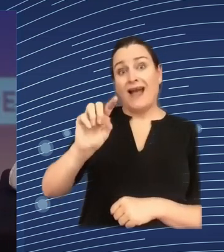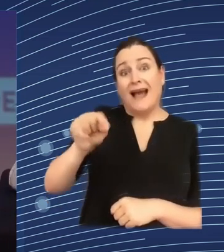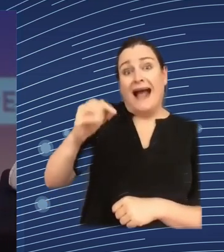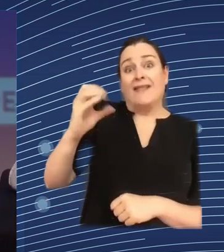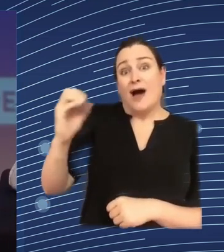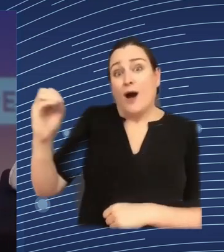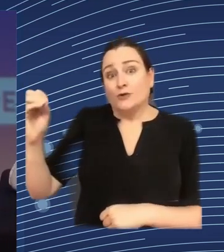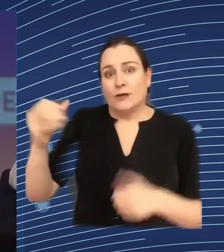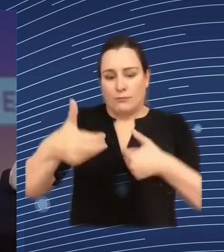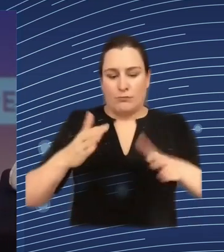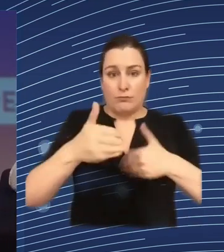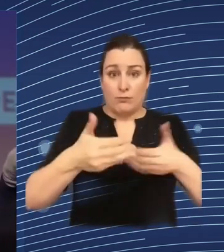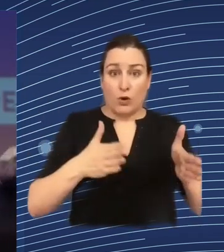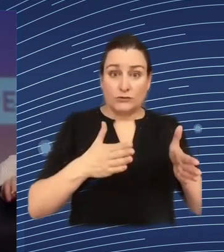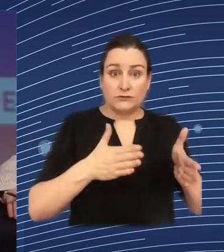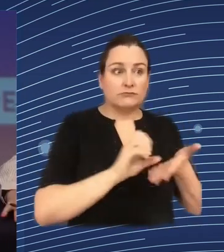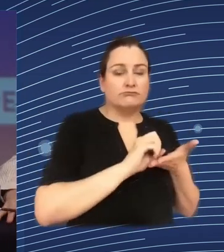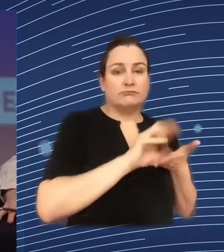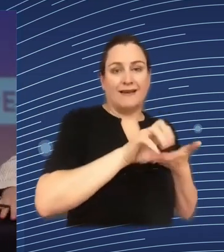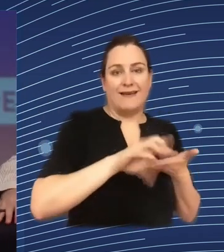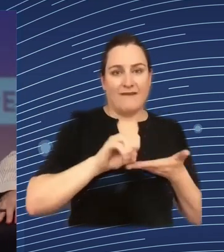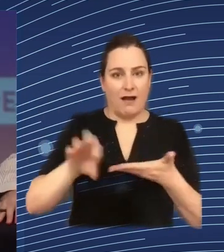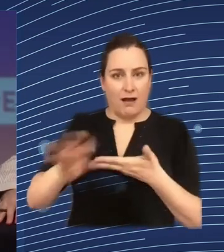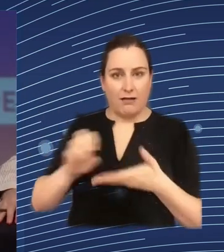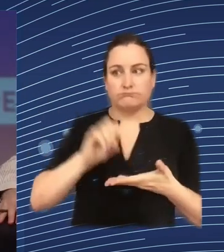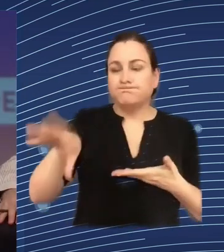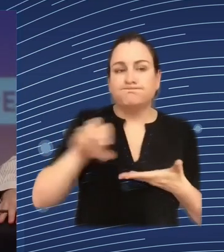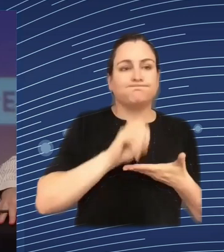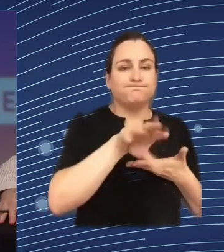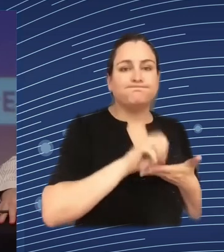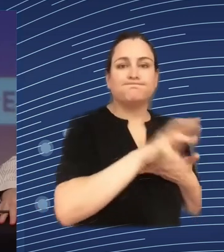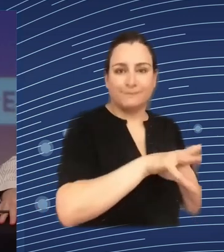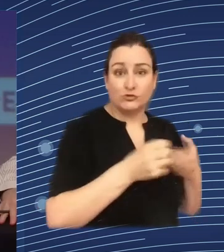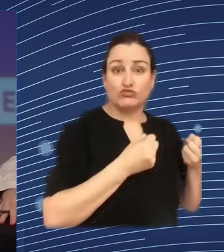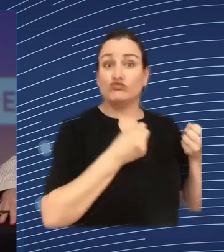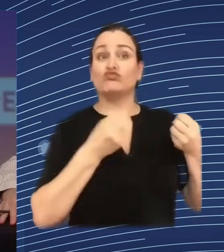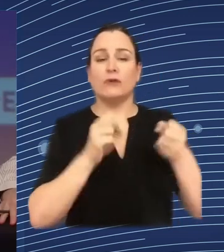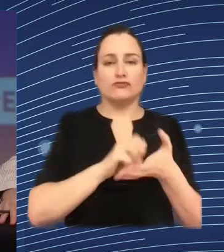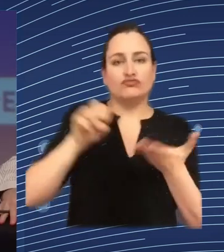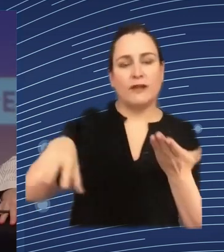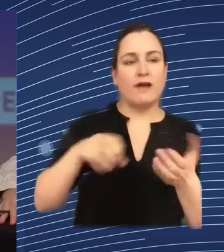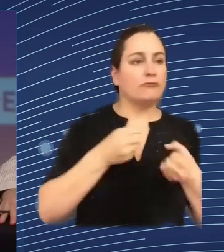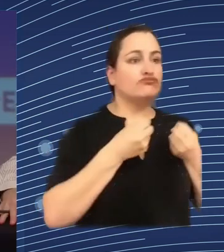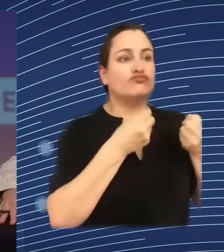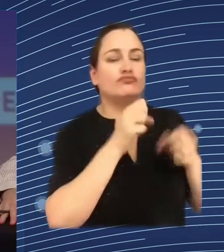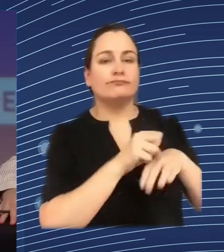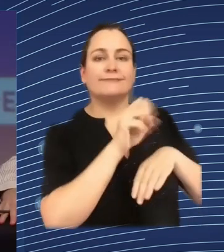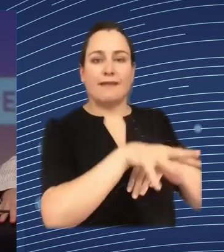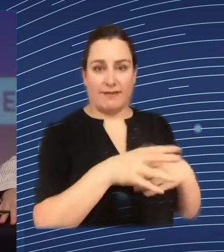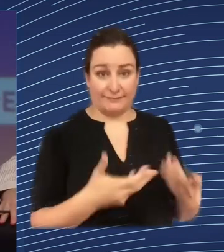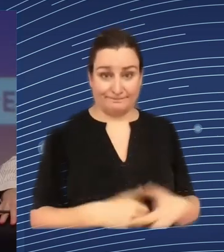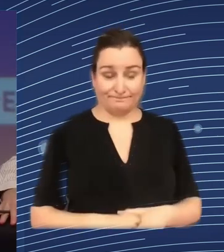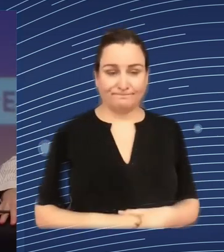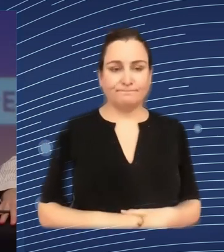to a delivery date to a guarantee are dispatched this corresponds to the equivalent of